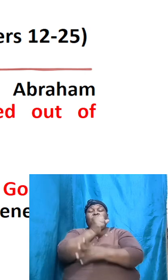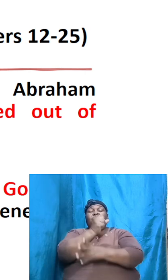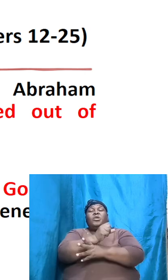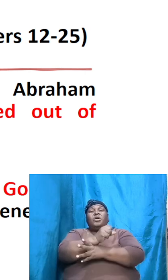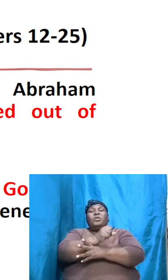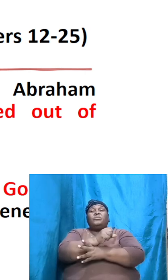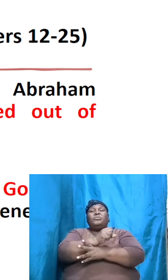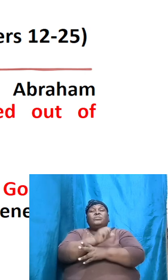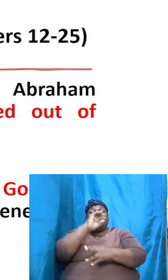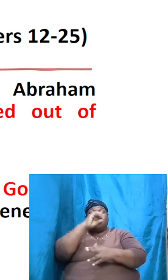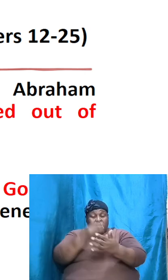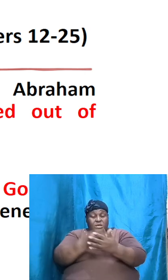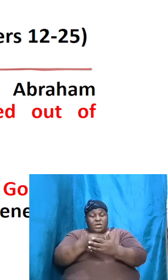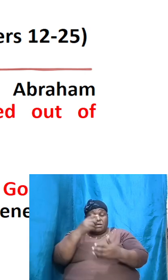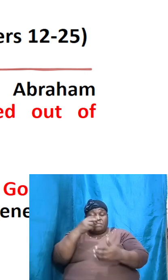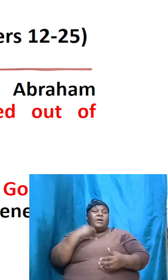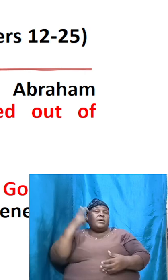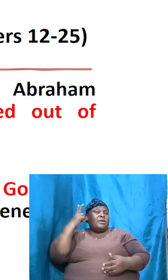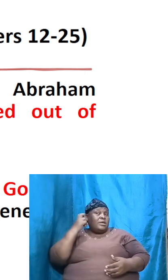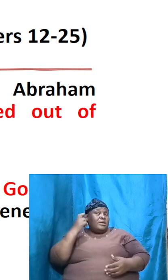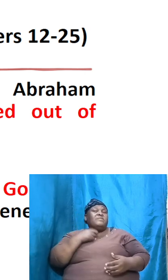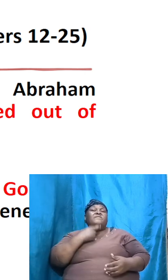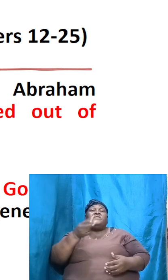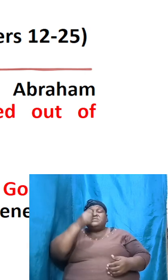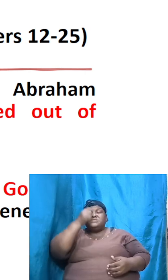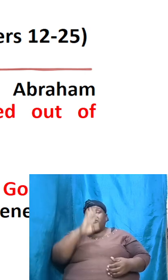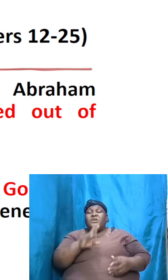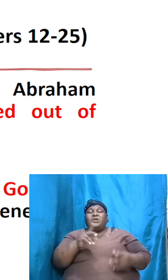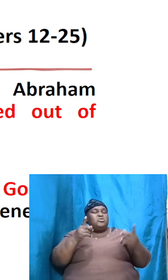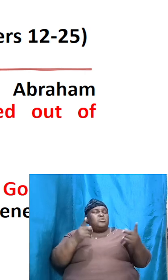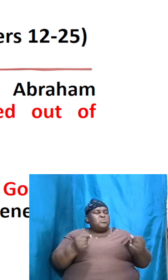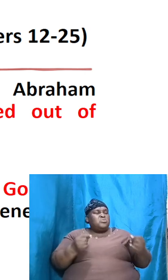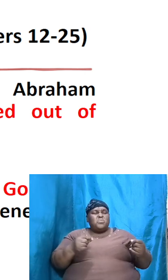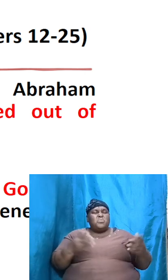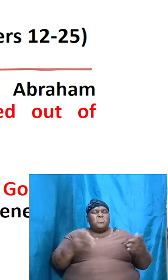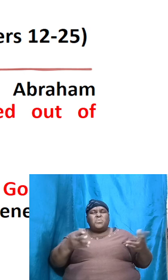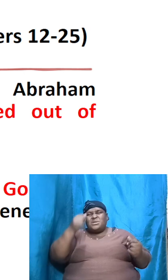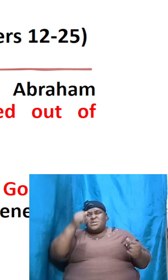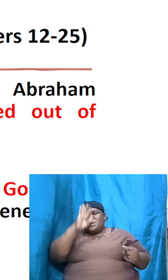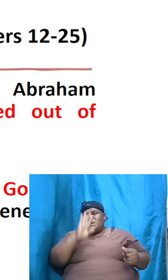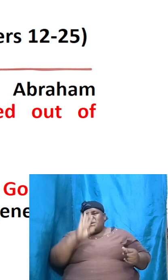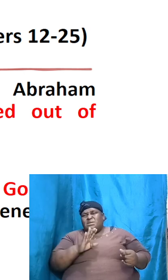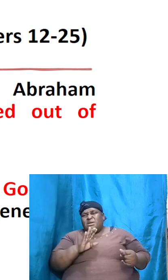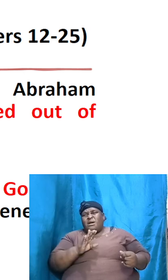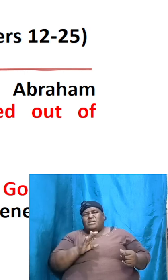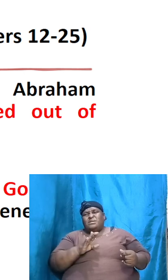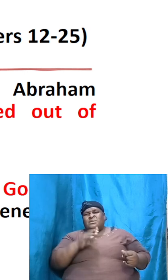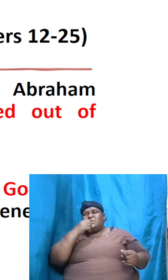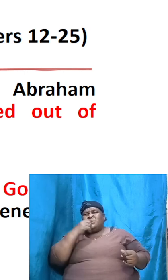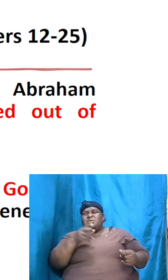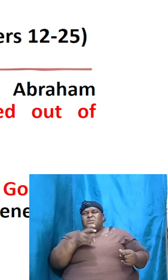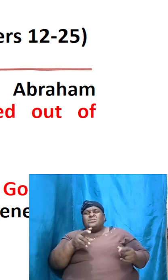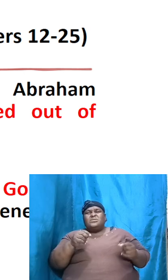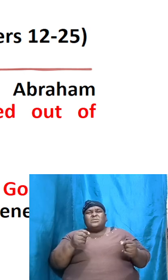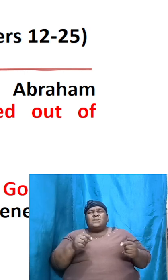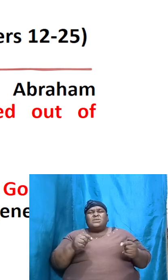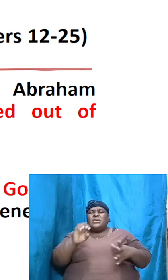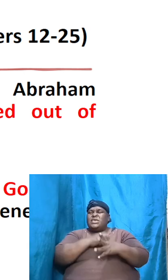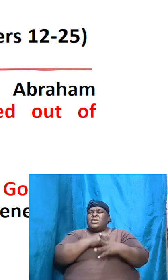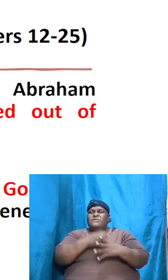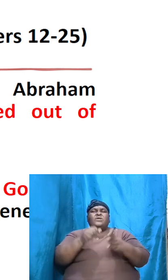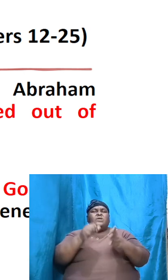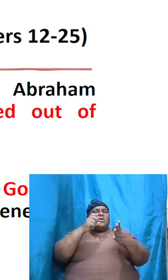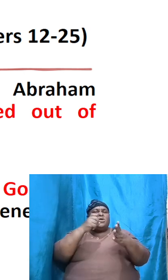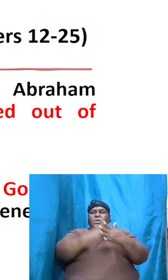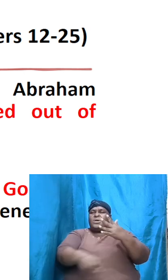by hearing the voice of God and doing what God said to do whatever the cost even if it cost him the life of